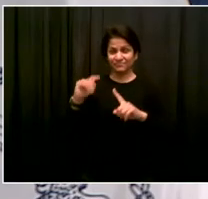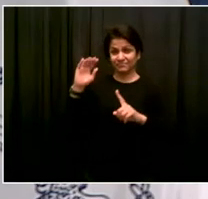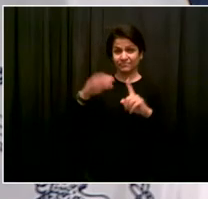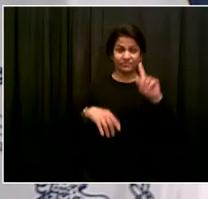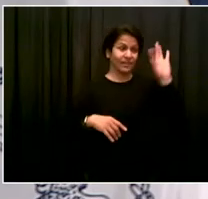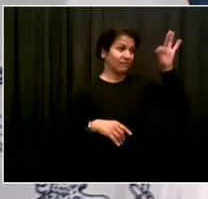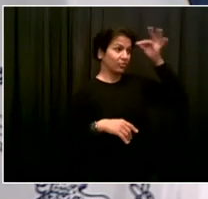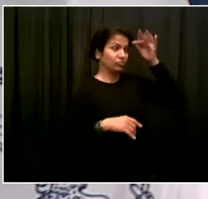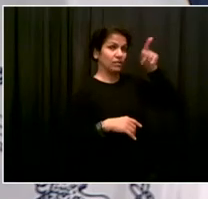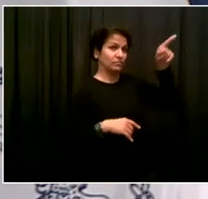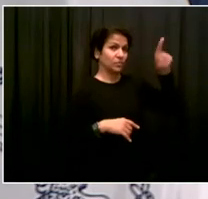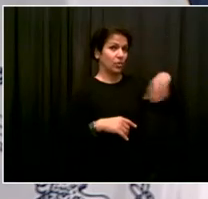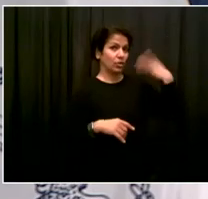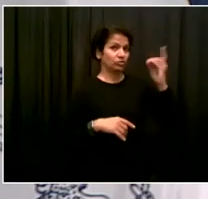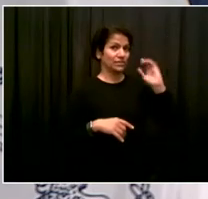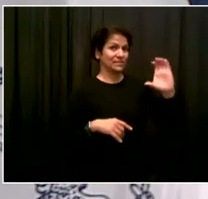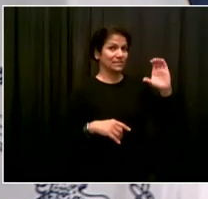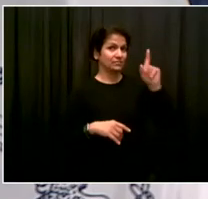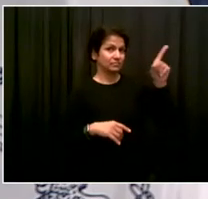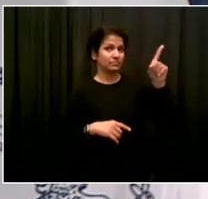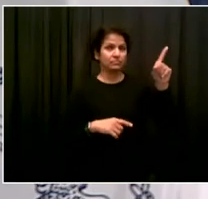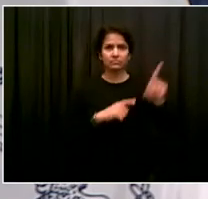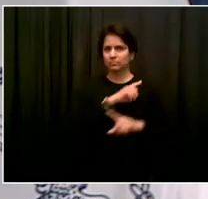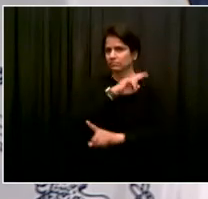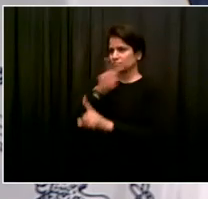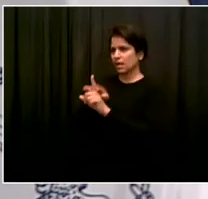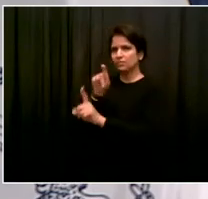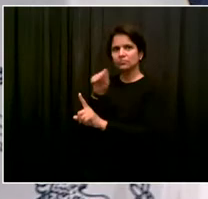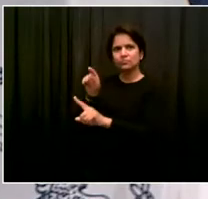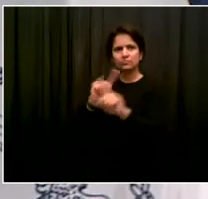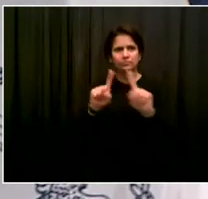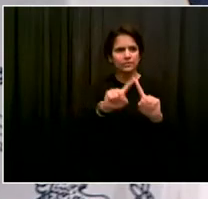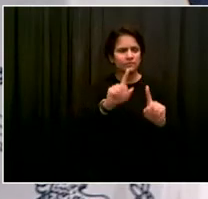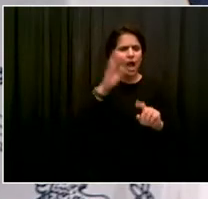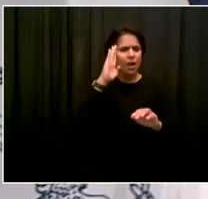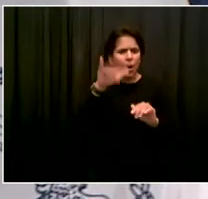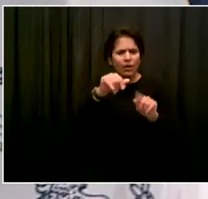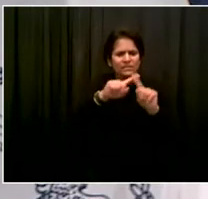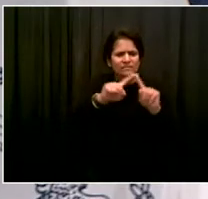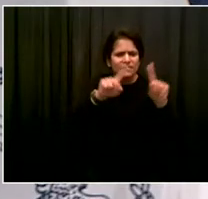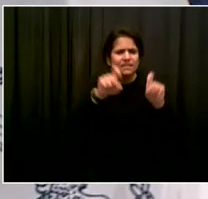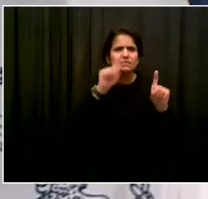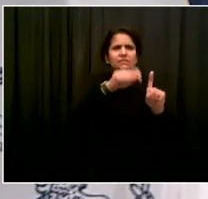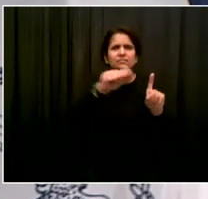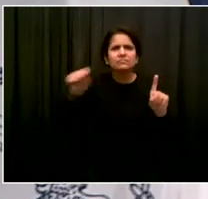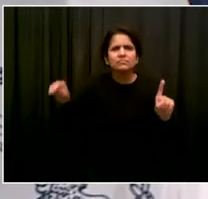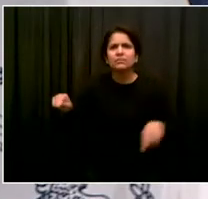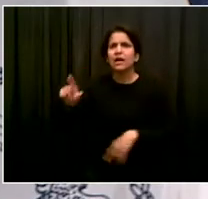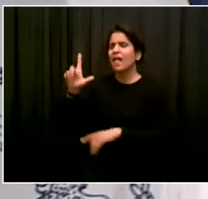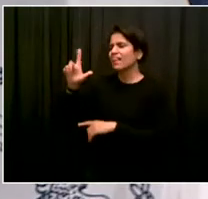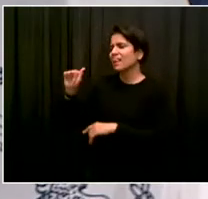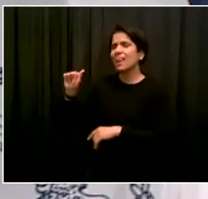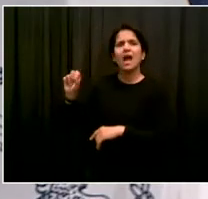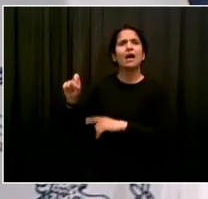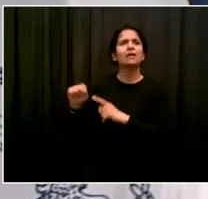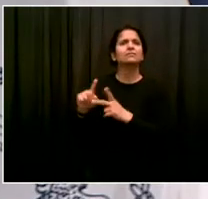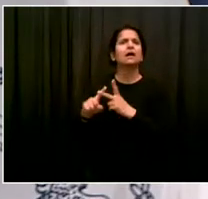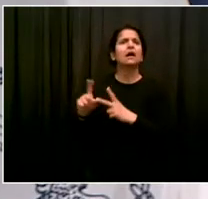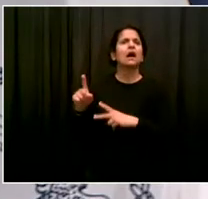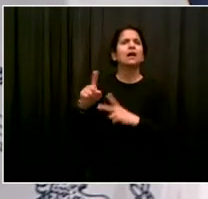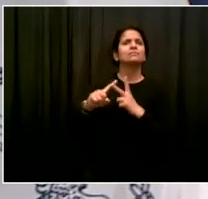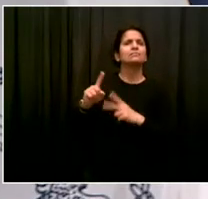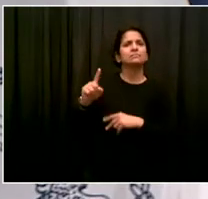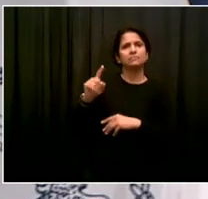as well as some schools that only have like a handful of kids coming in. I've heard of some schools where nobody has opted in.